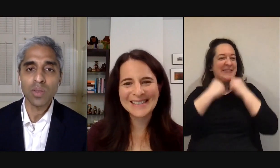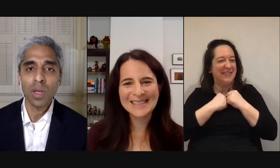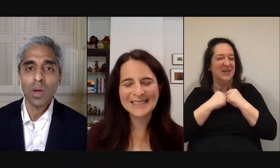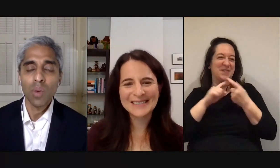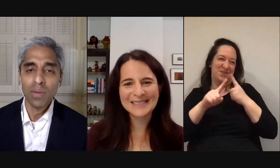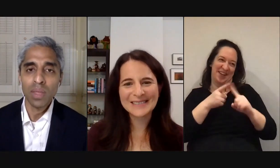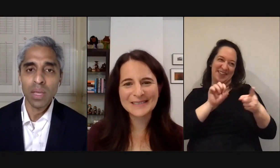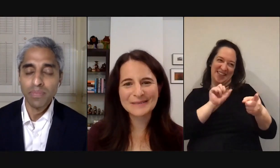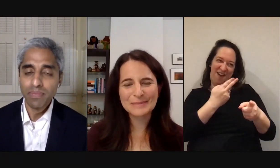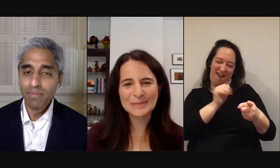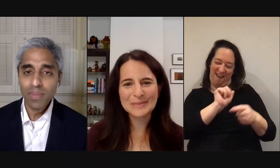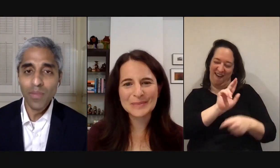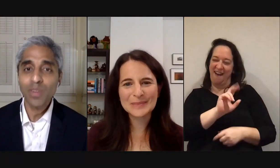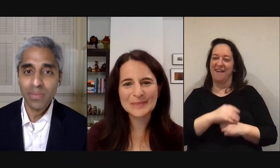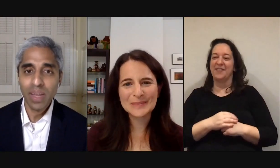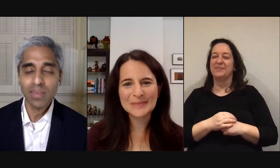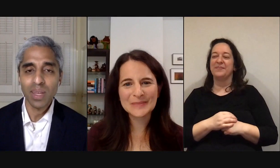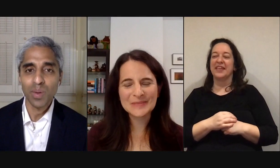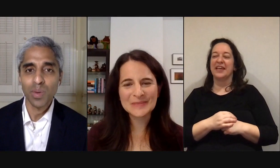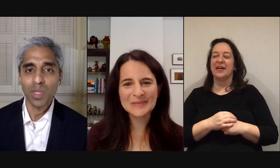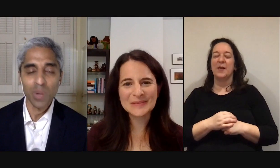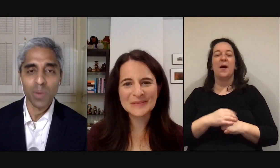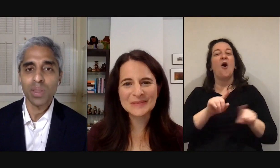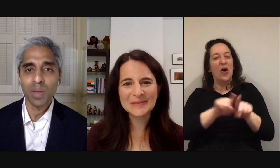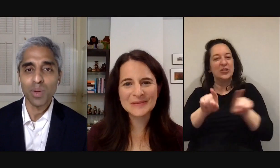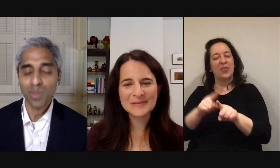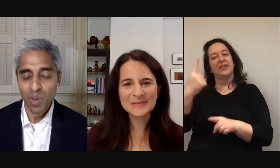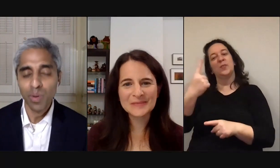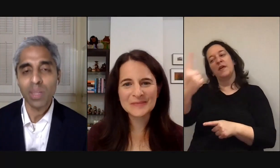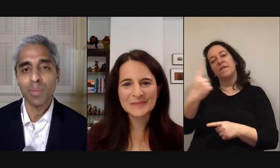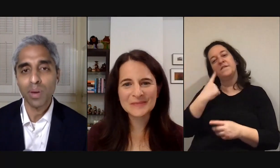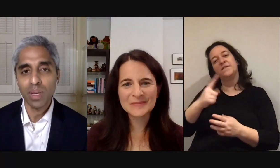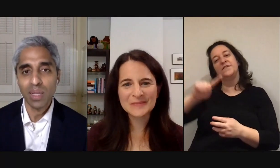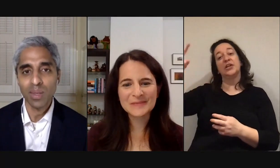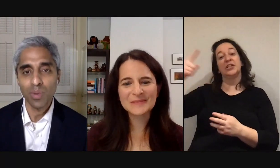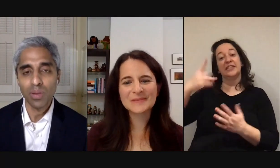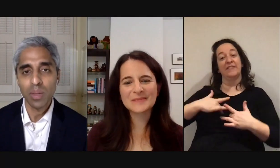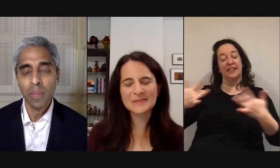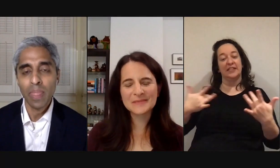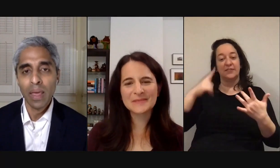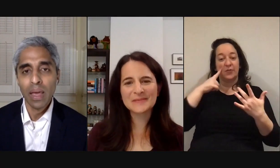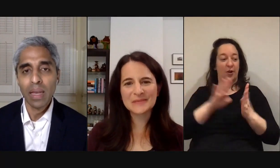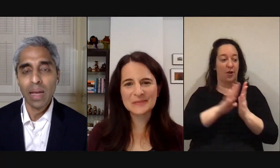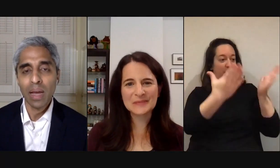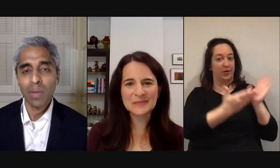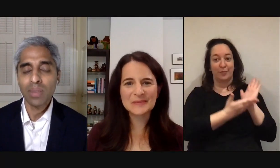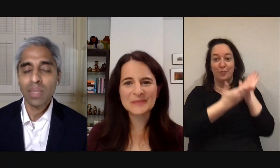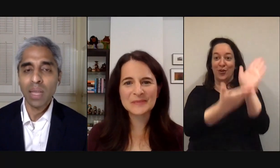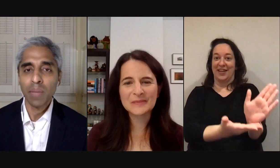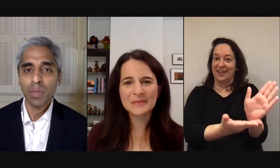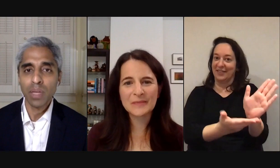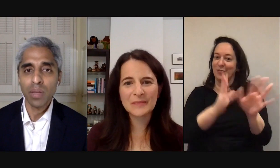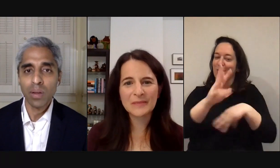because this is one of the first events that we're doing with a book store to bring the book uh to the world and i